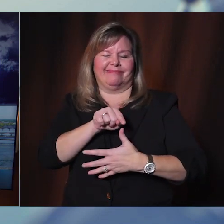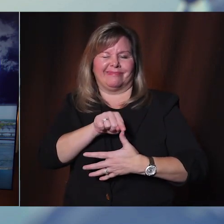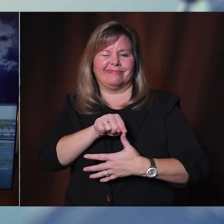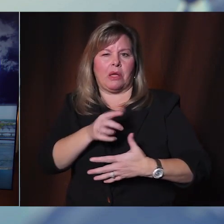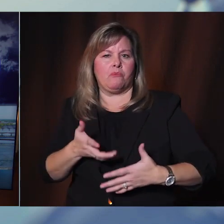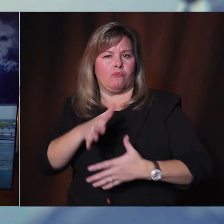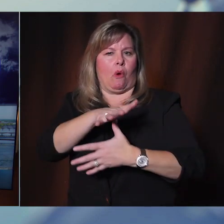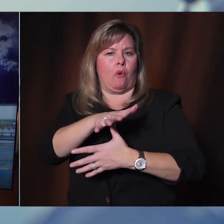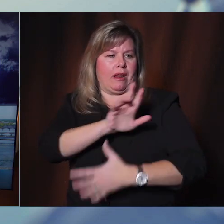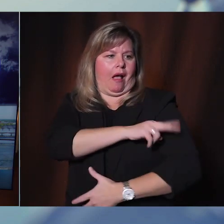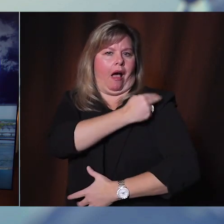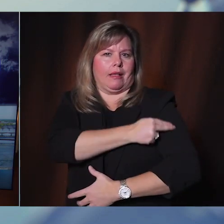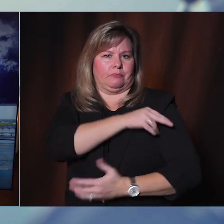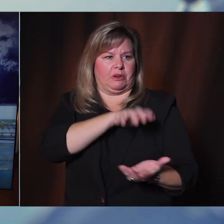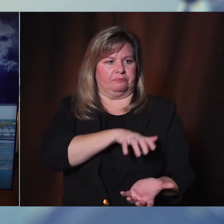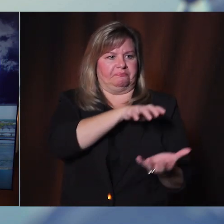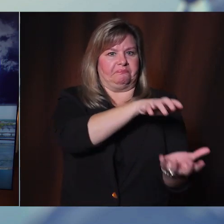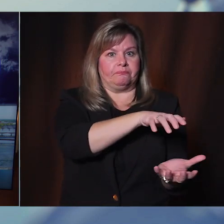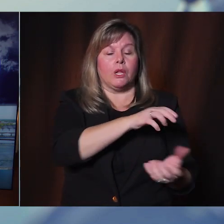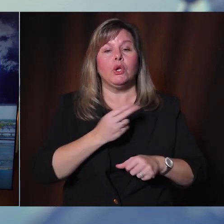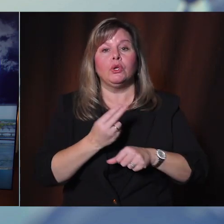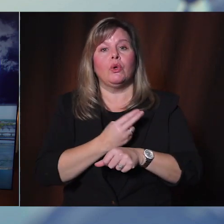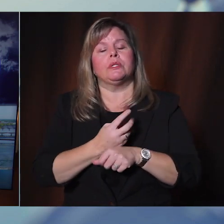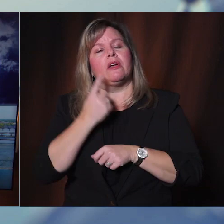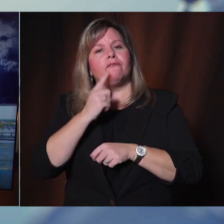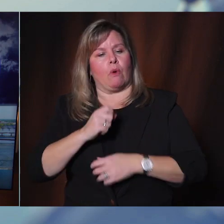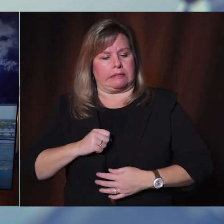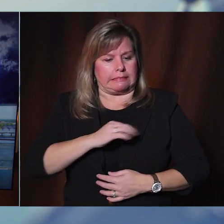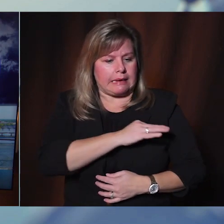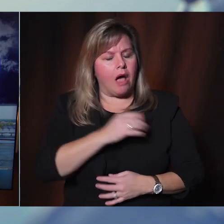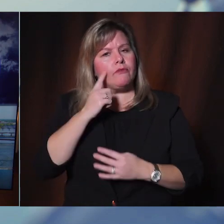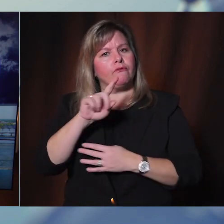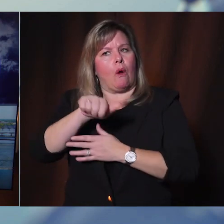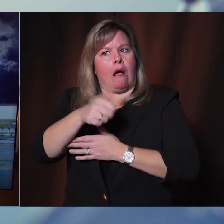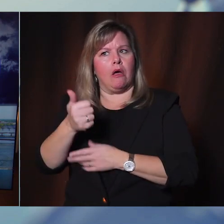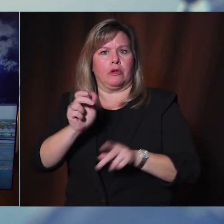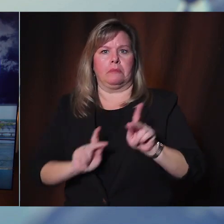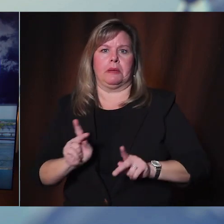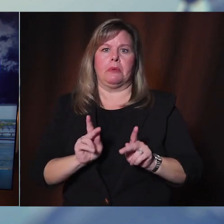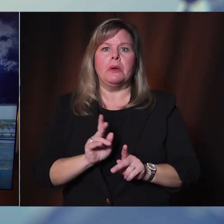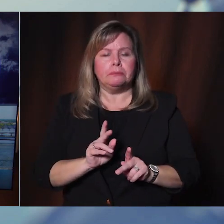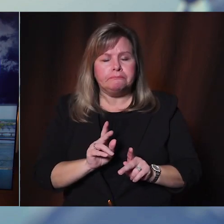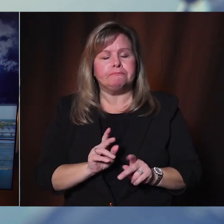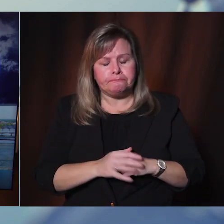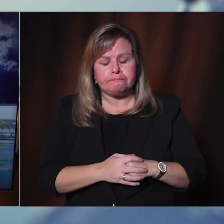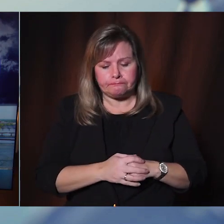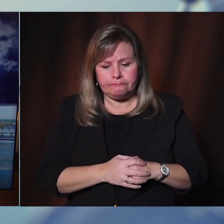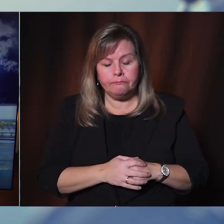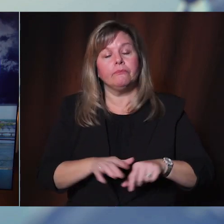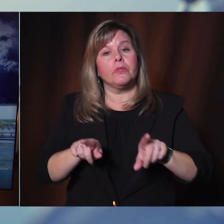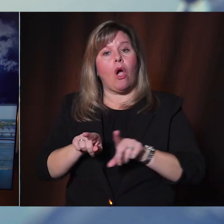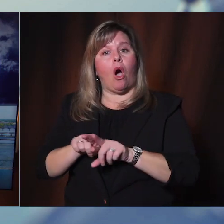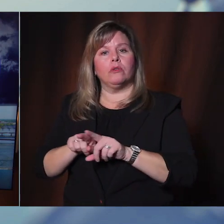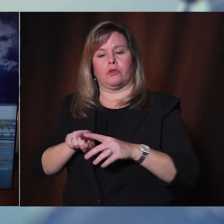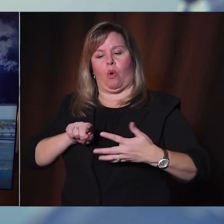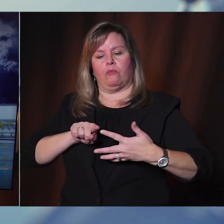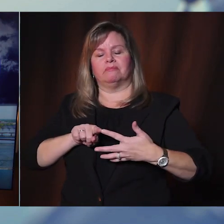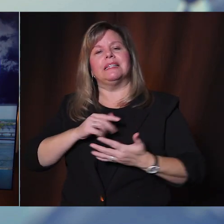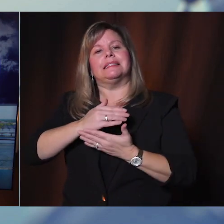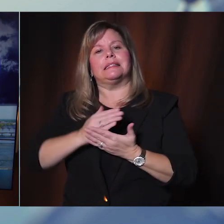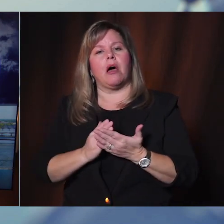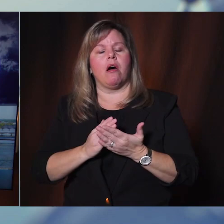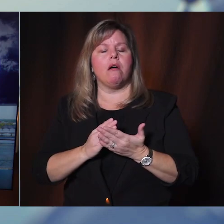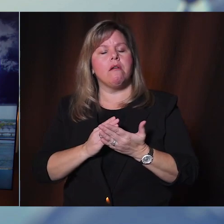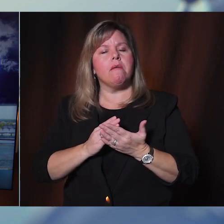their own staff and helping us bring vaccine to other 1A groups. There are also a couple of pharmacies that have been